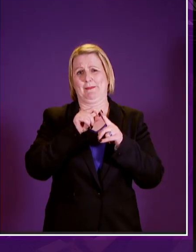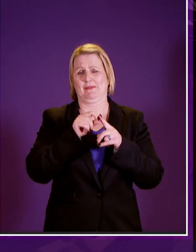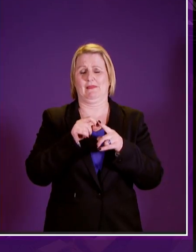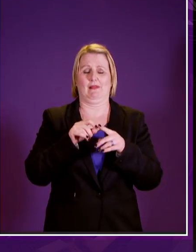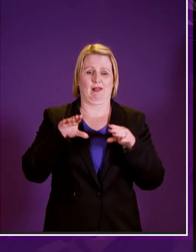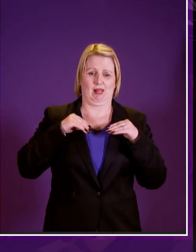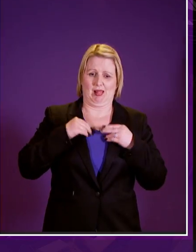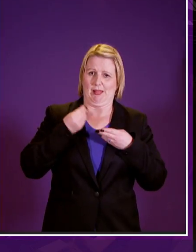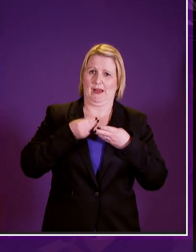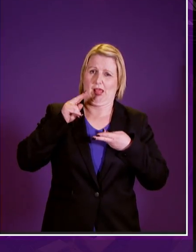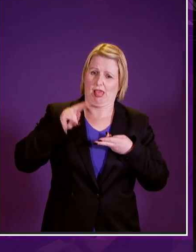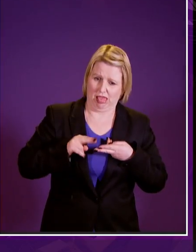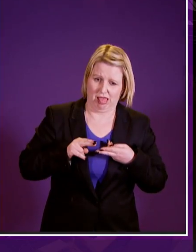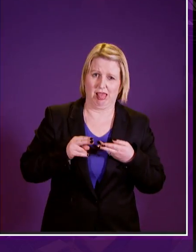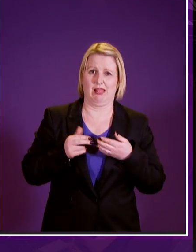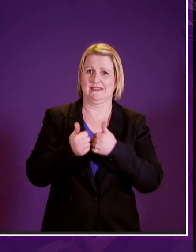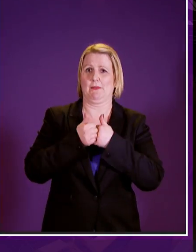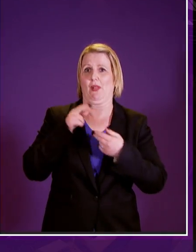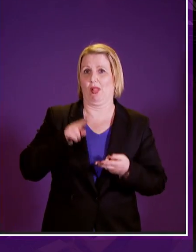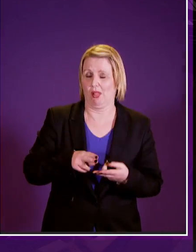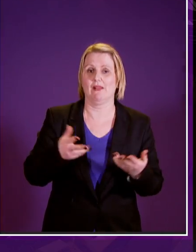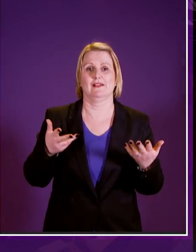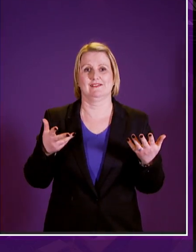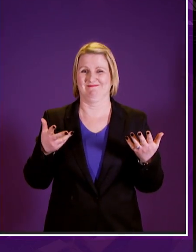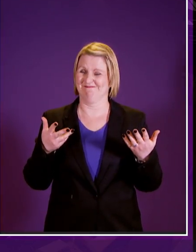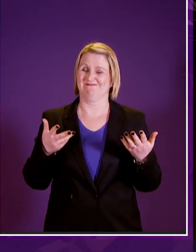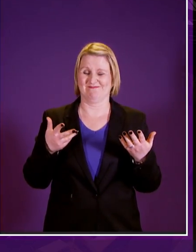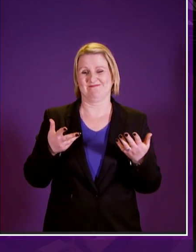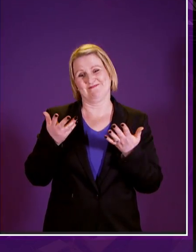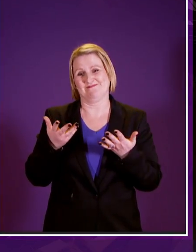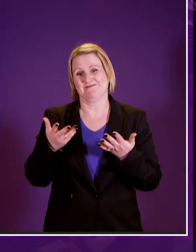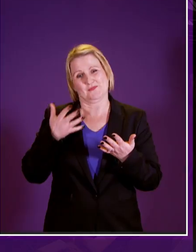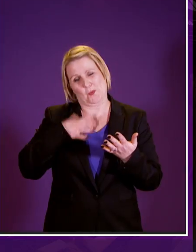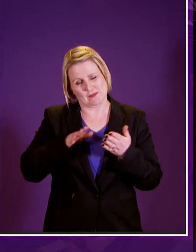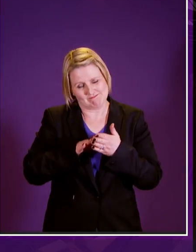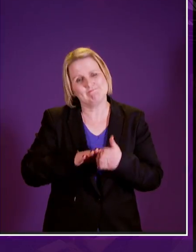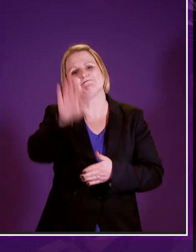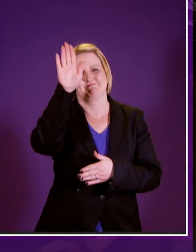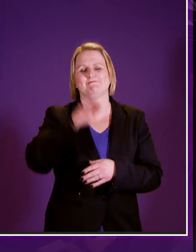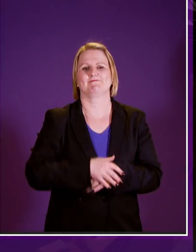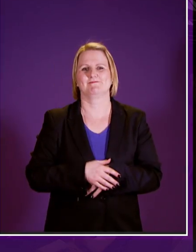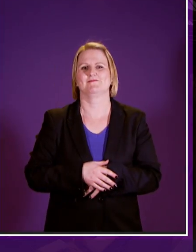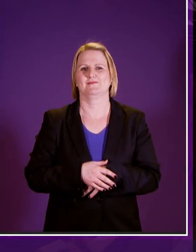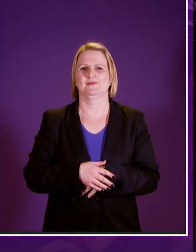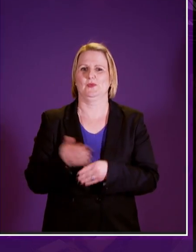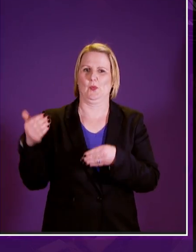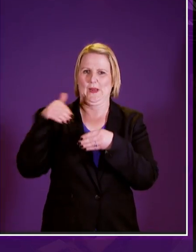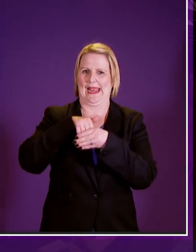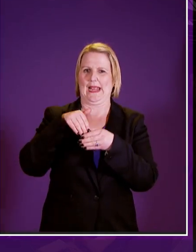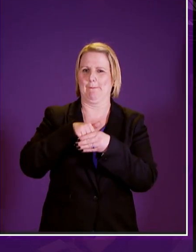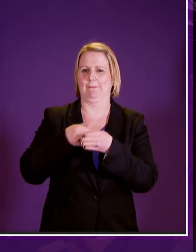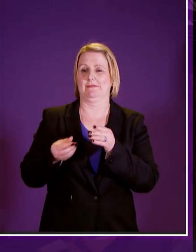protections should be afforded to them just in the same way that income supplement should i think avoid our reliance on